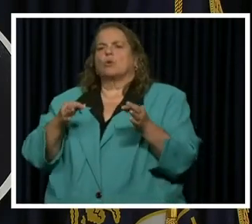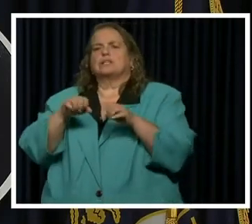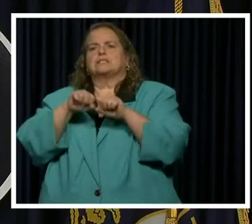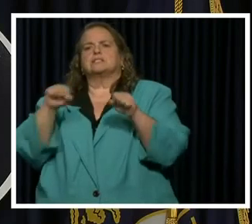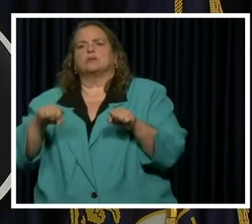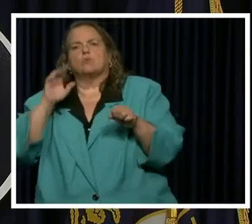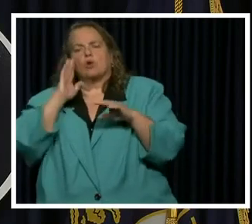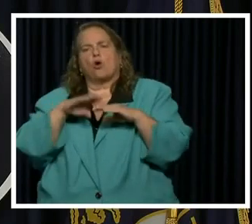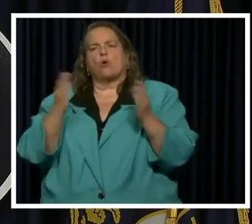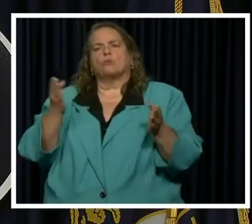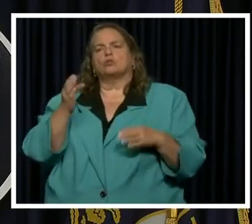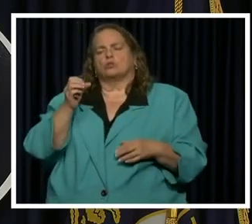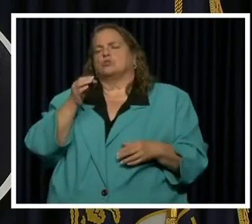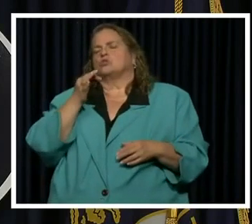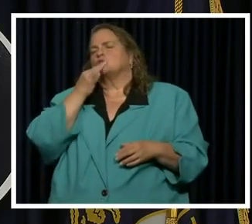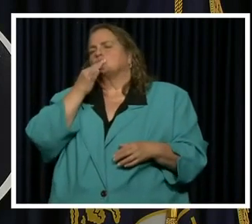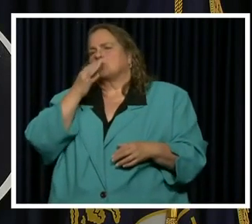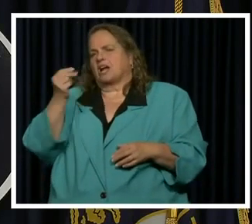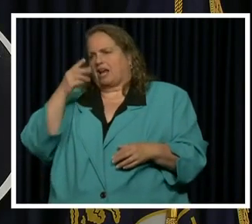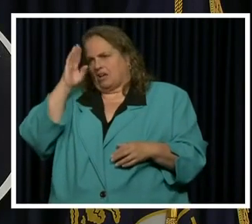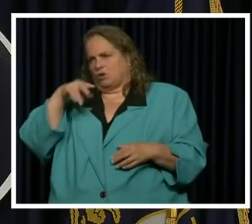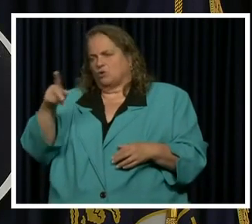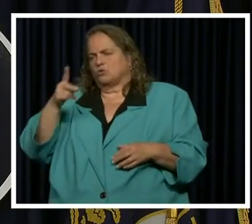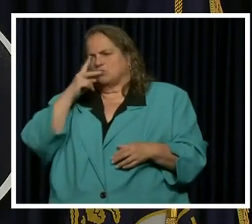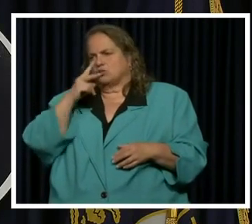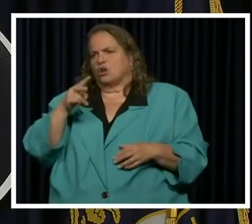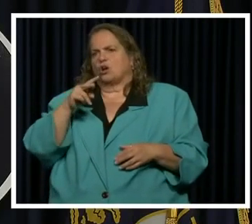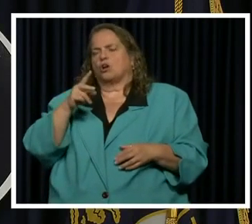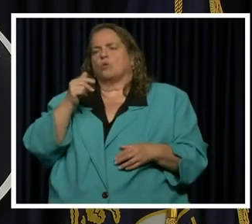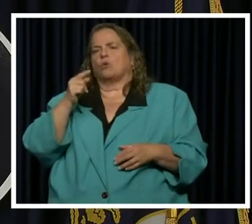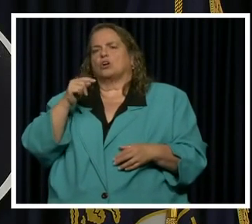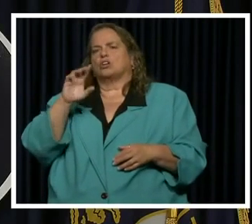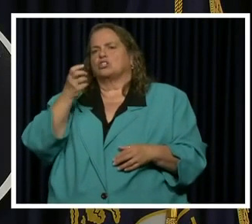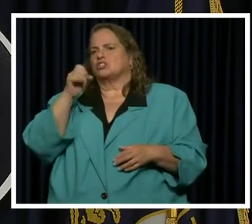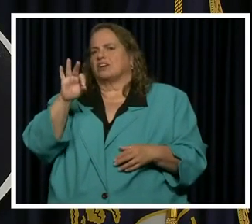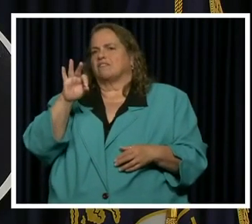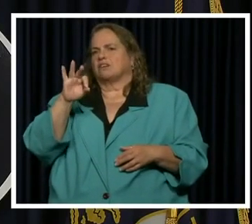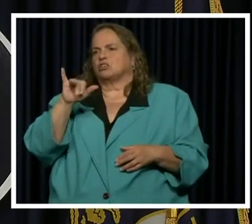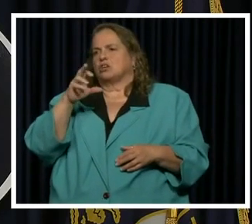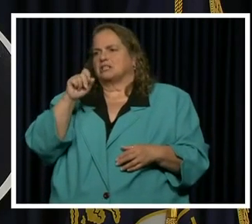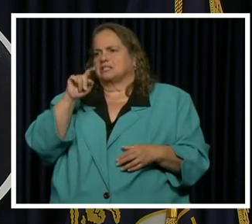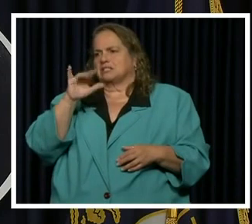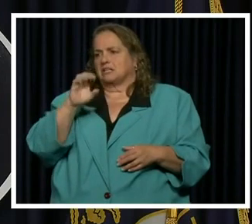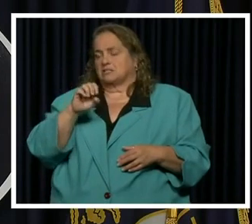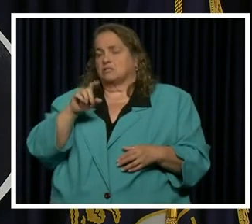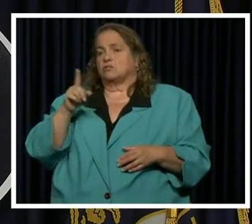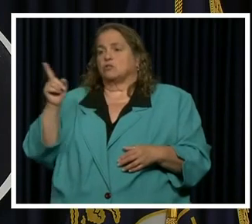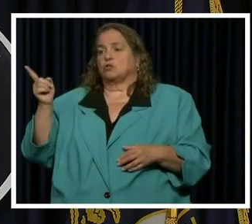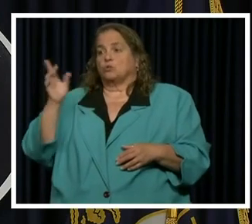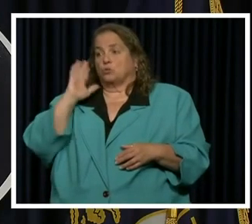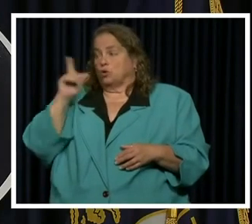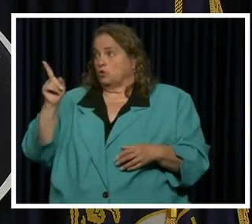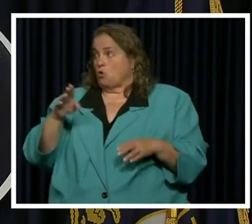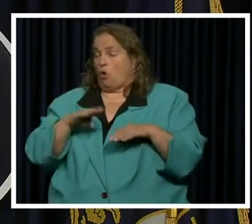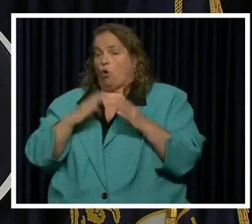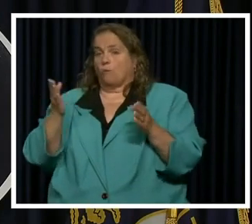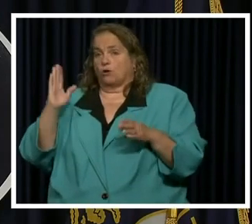Chief Justice said today. Will you be lifting your ban on the evictions or are you going to hold on to that until?